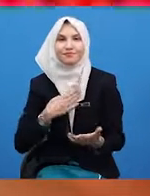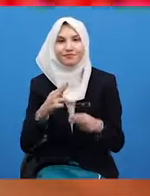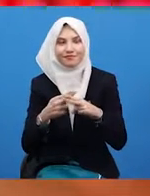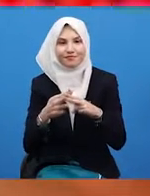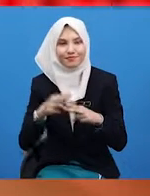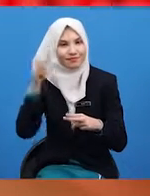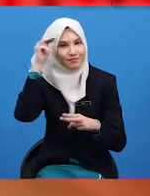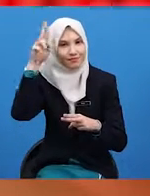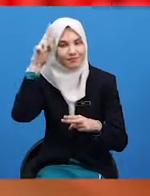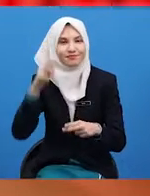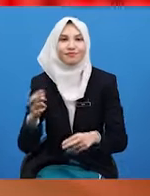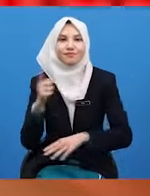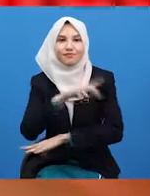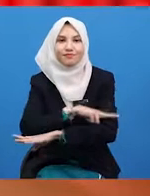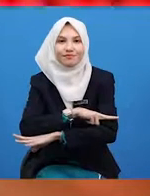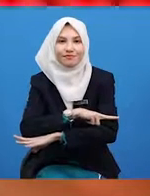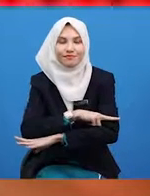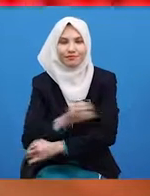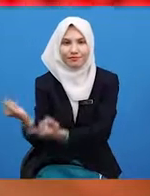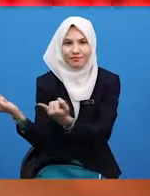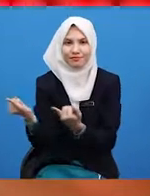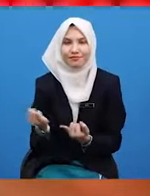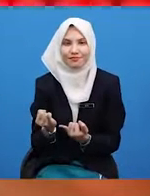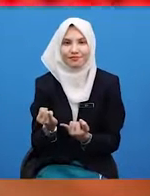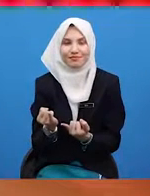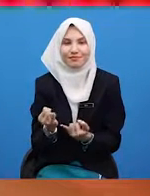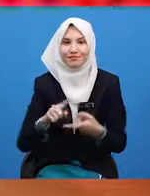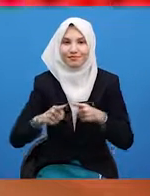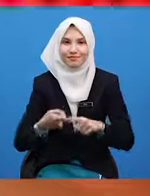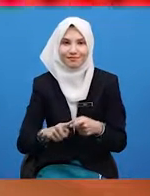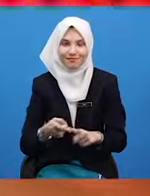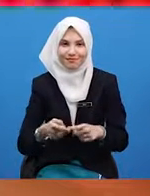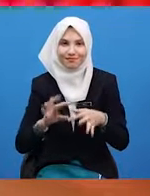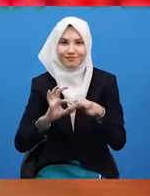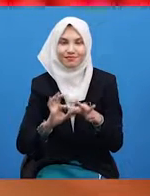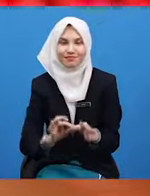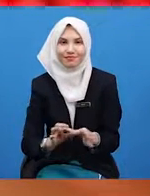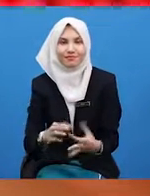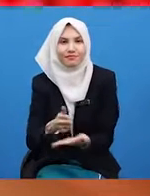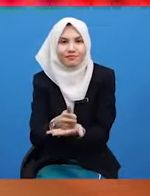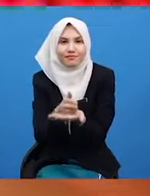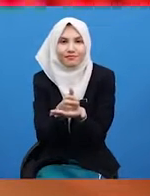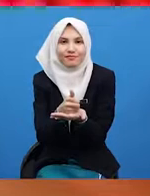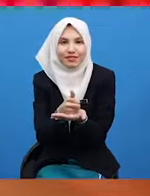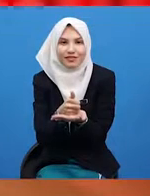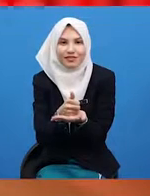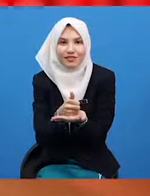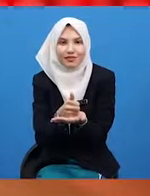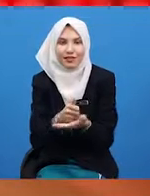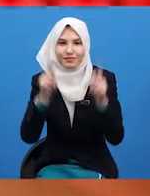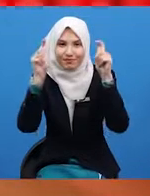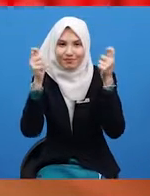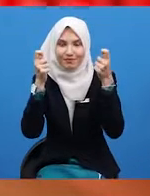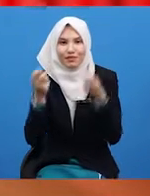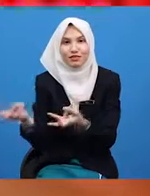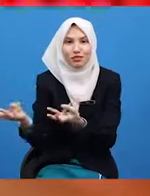and today I have invited a very special friend of mine to help us with today's topic. Please